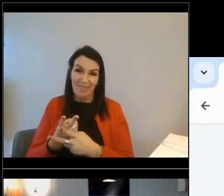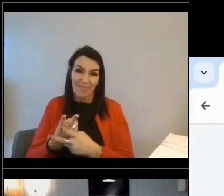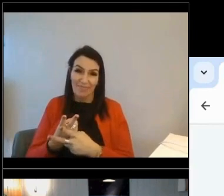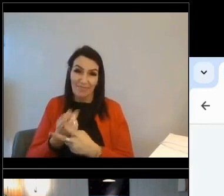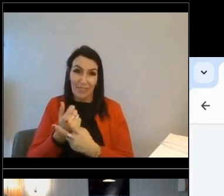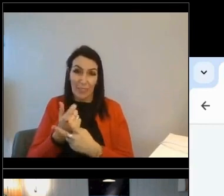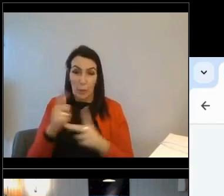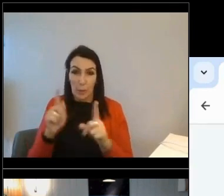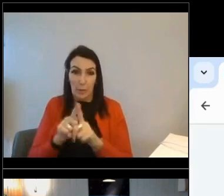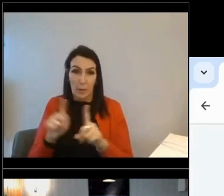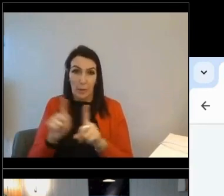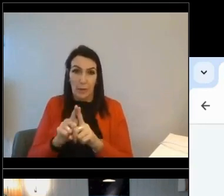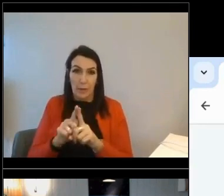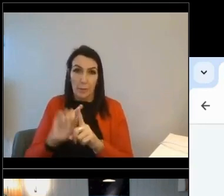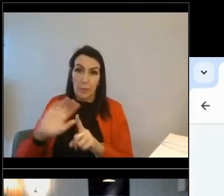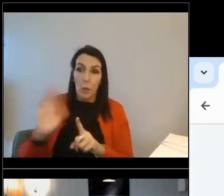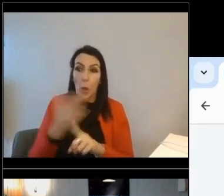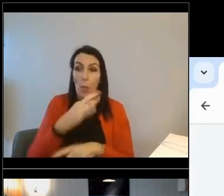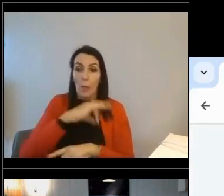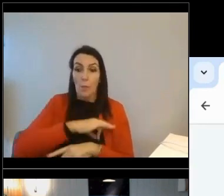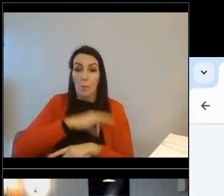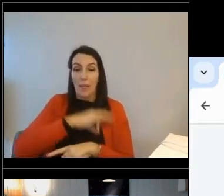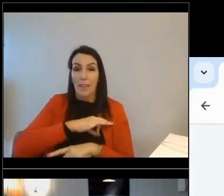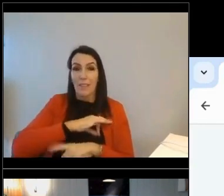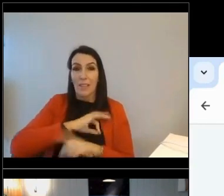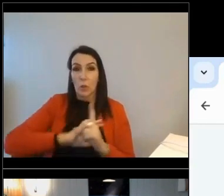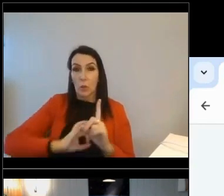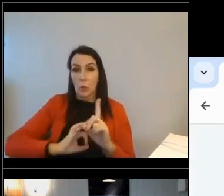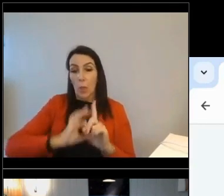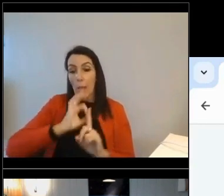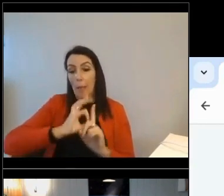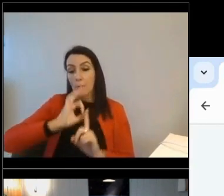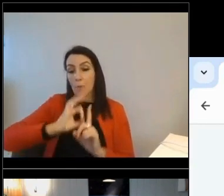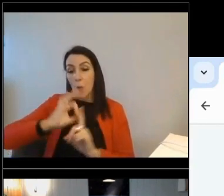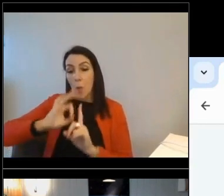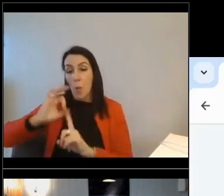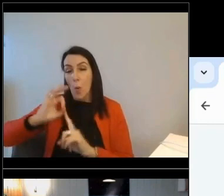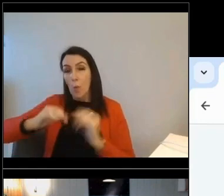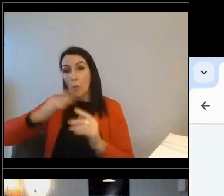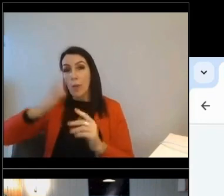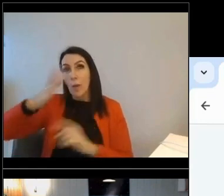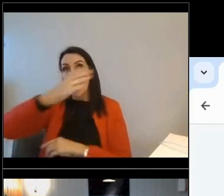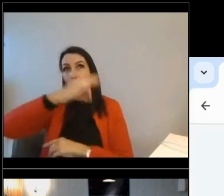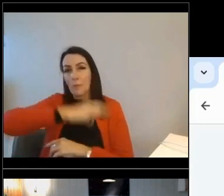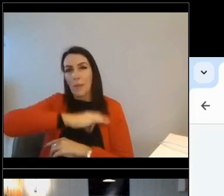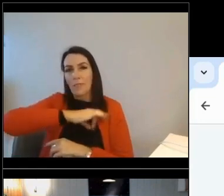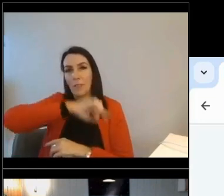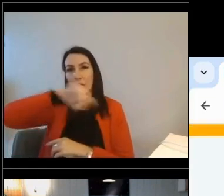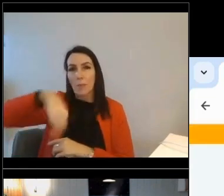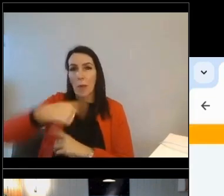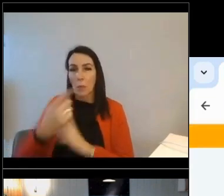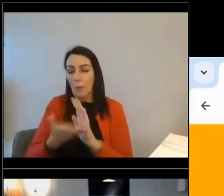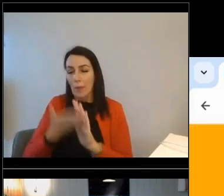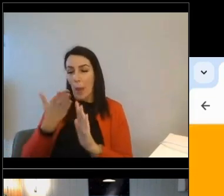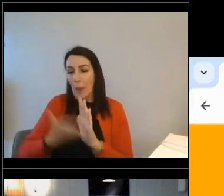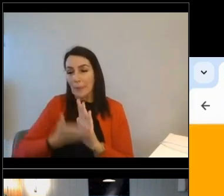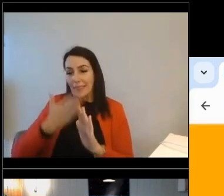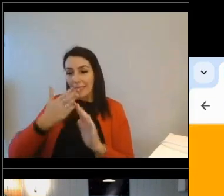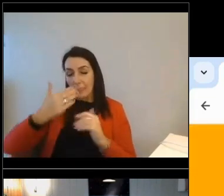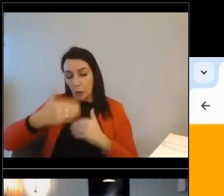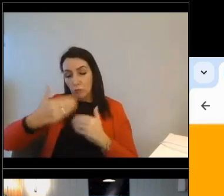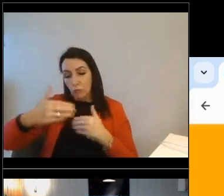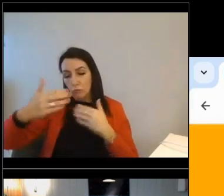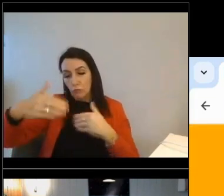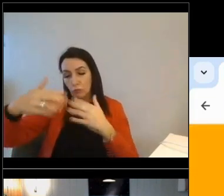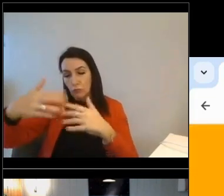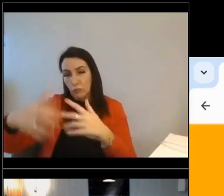mean is that everyone benefits from the improvements on the roadmap to the HomeWise. We will be updating this periodically over time,